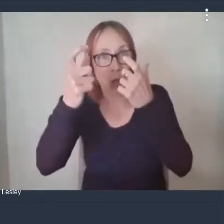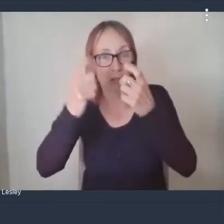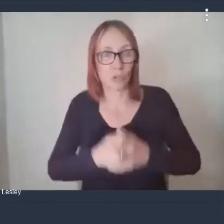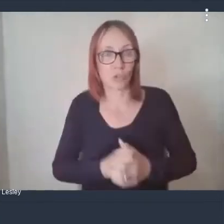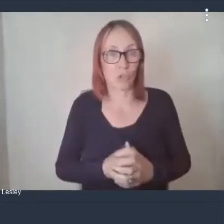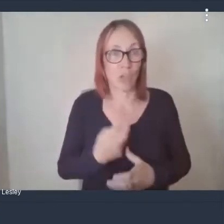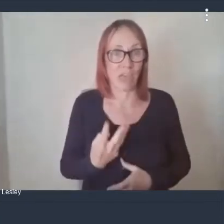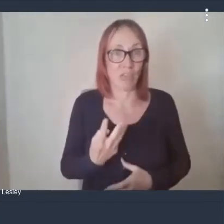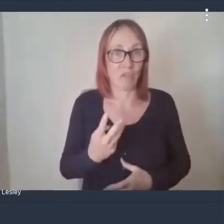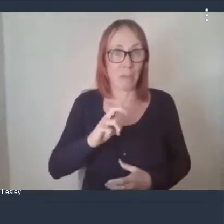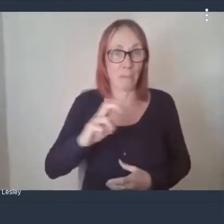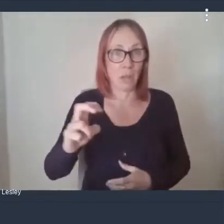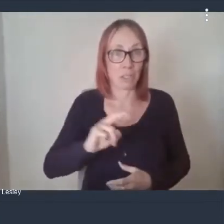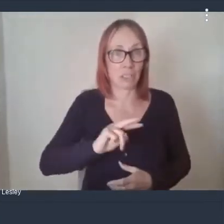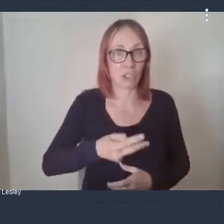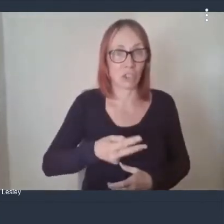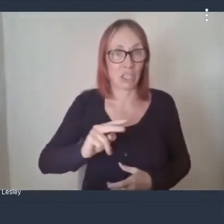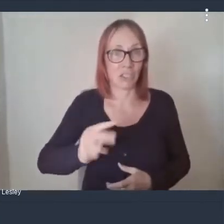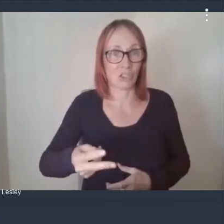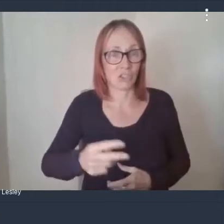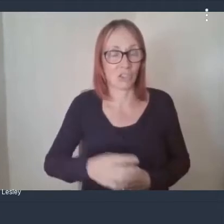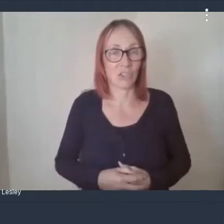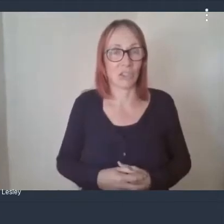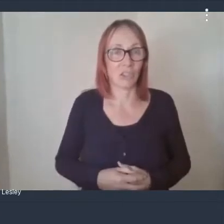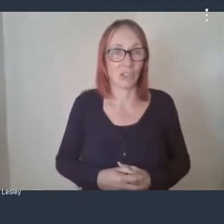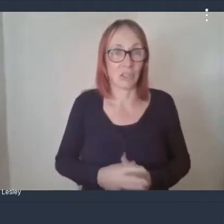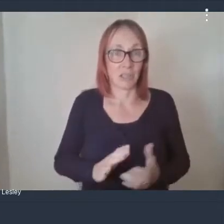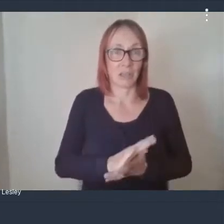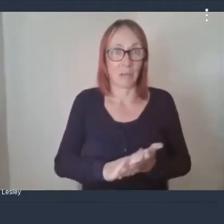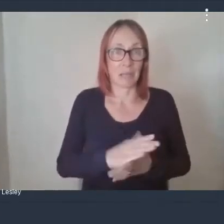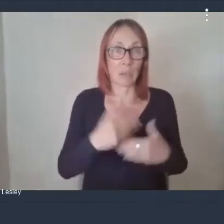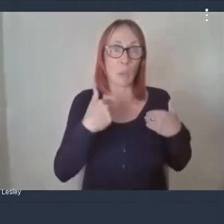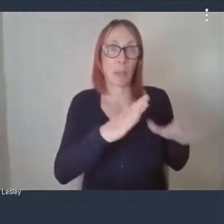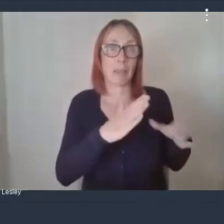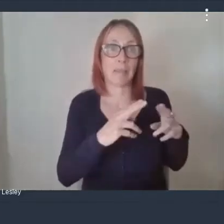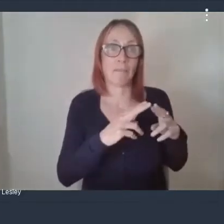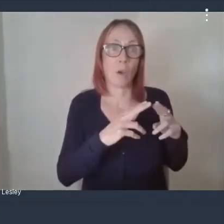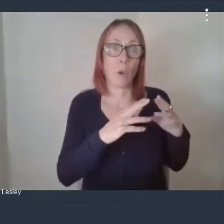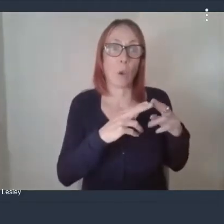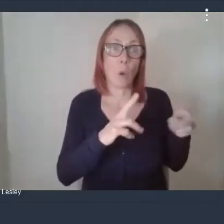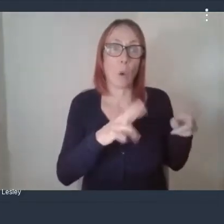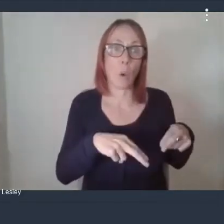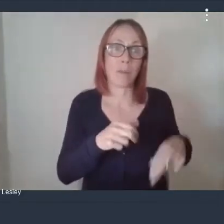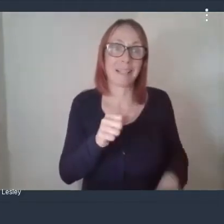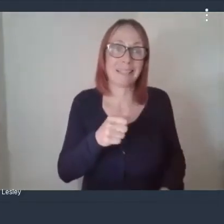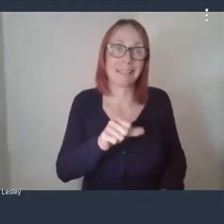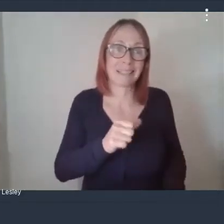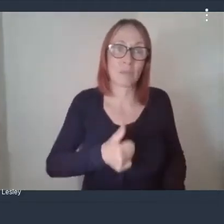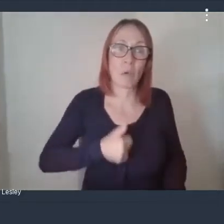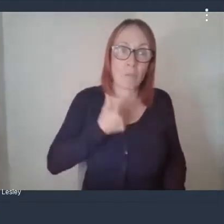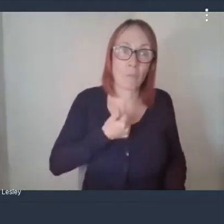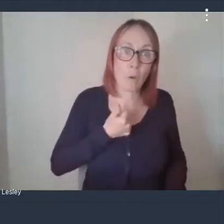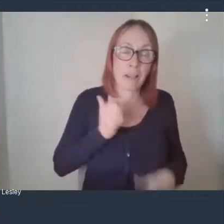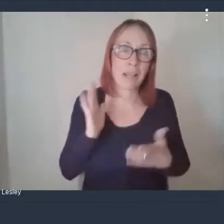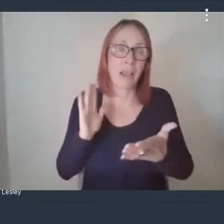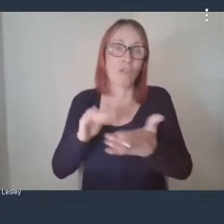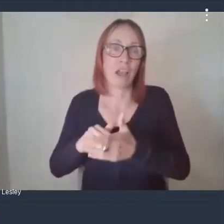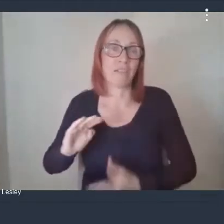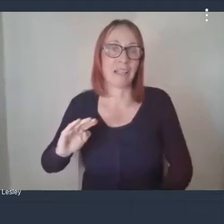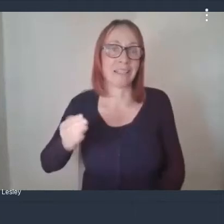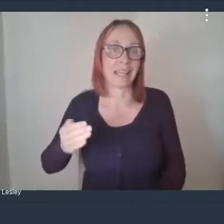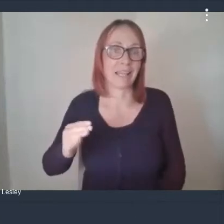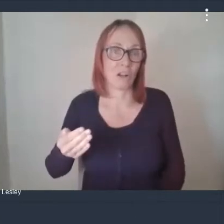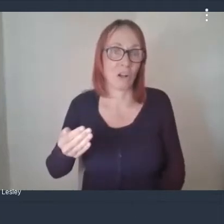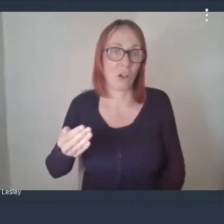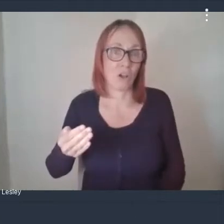you're leaving home at six o'clock in the morning to get to the college for nine o'clock and then they had the same journey home at